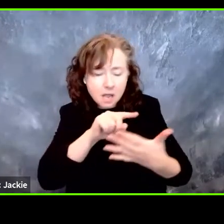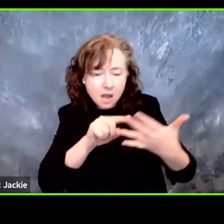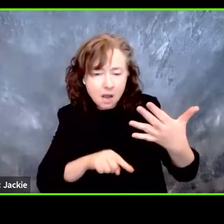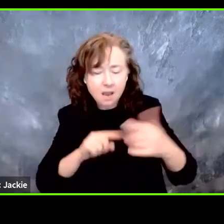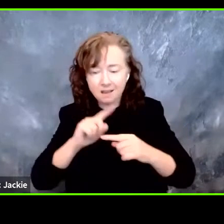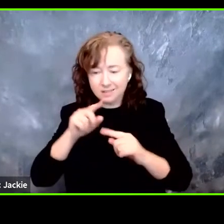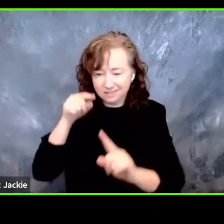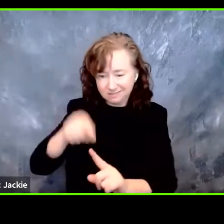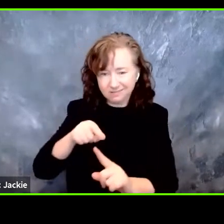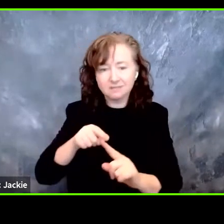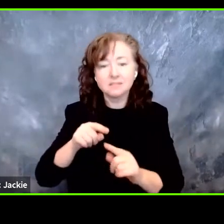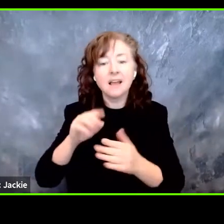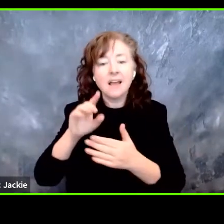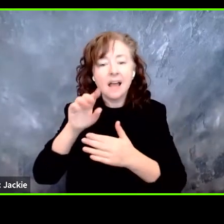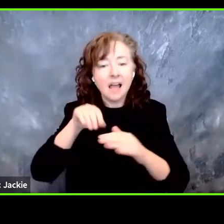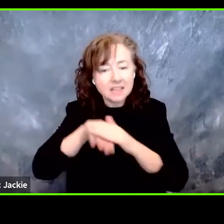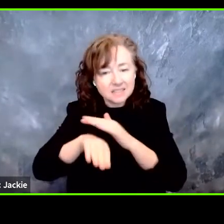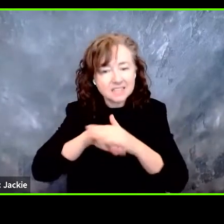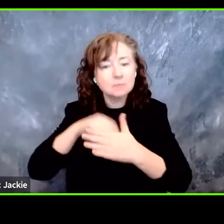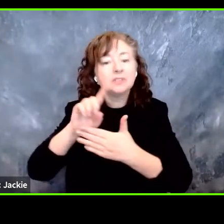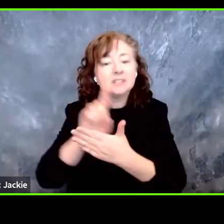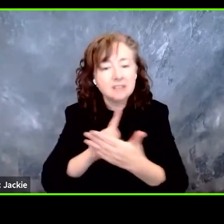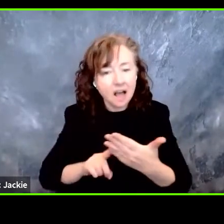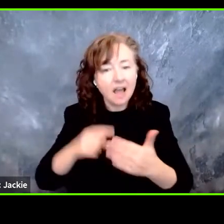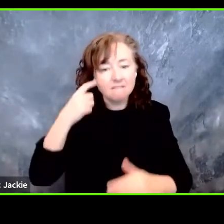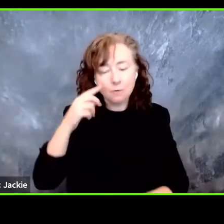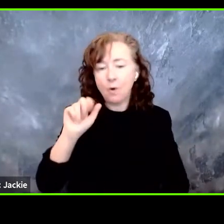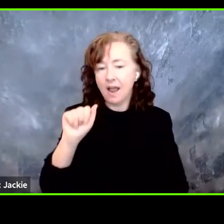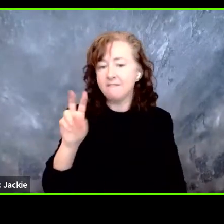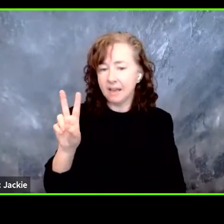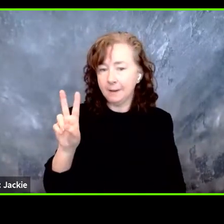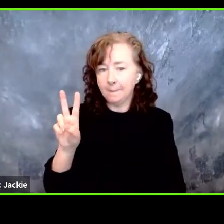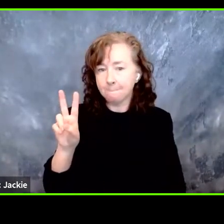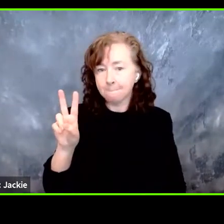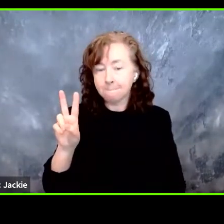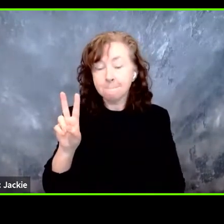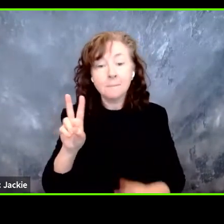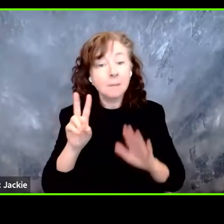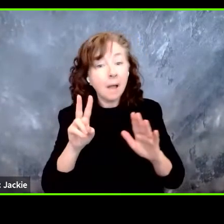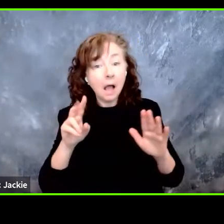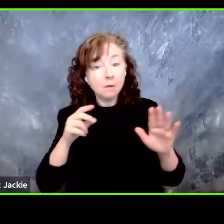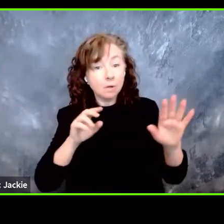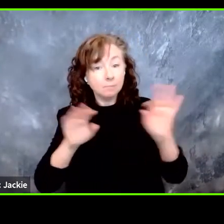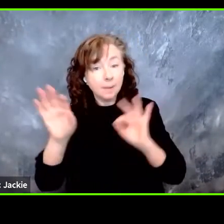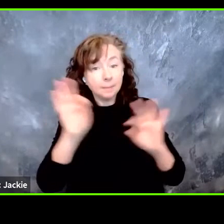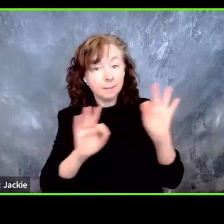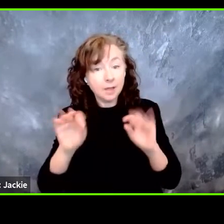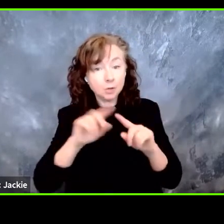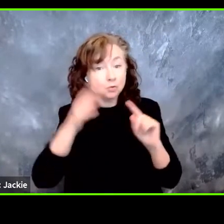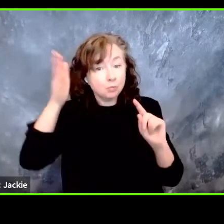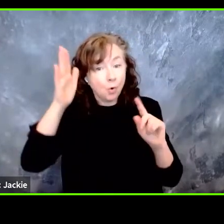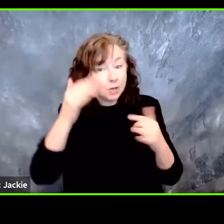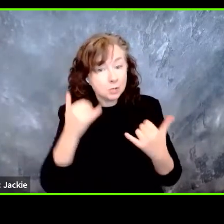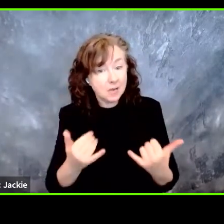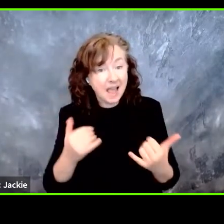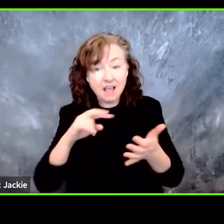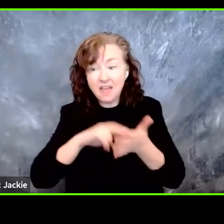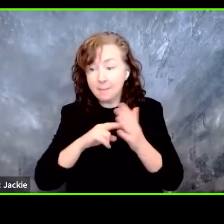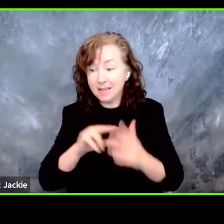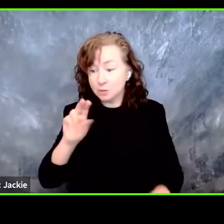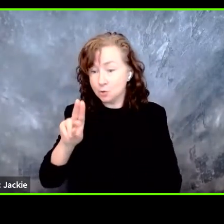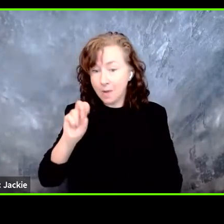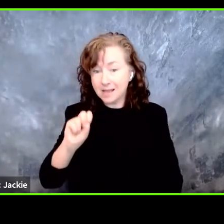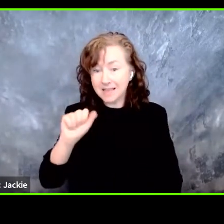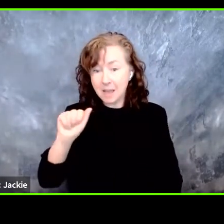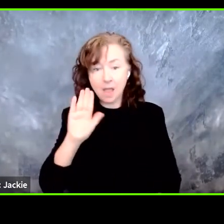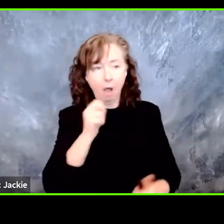designs of AVs. However, their inclusion in this panel does not constitute an endorsement by